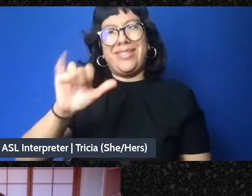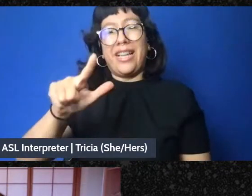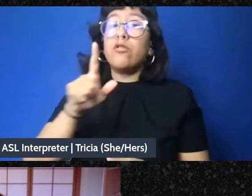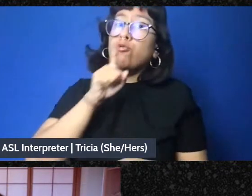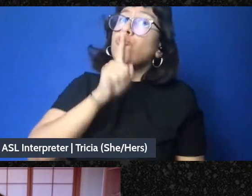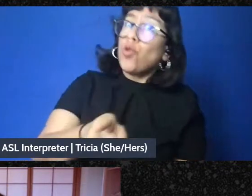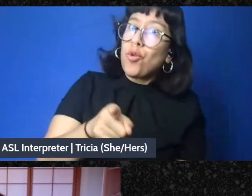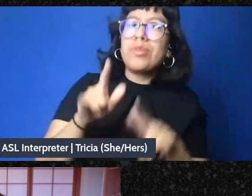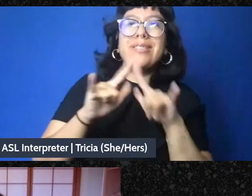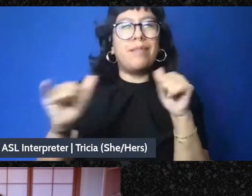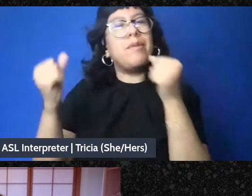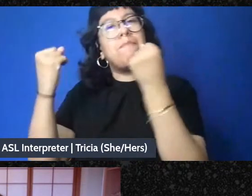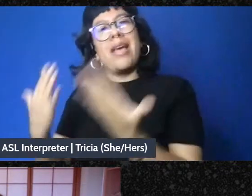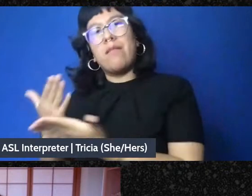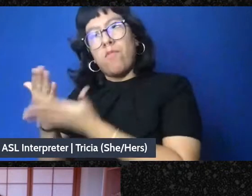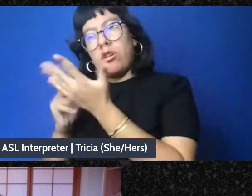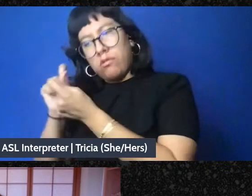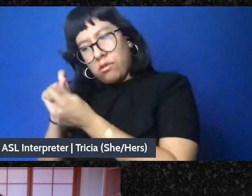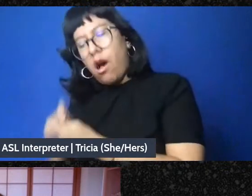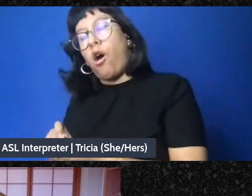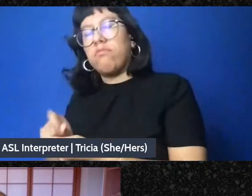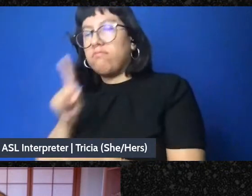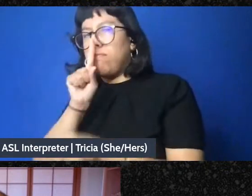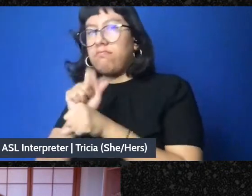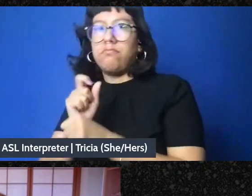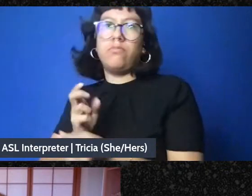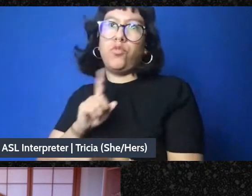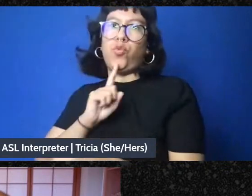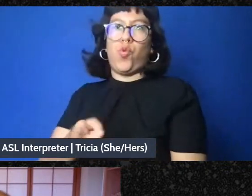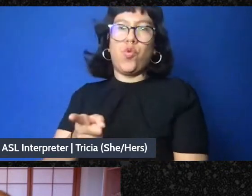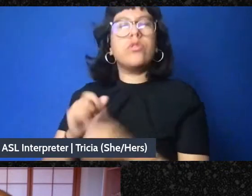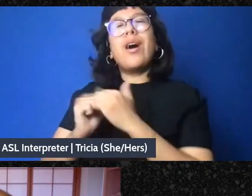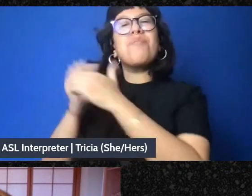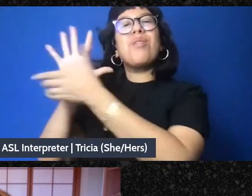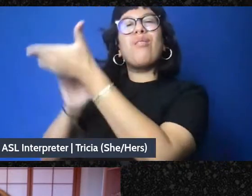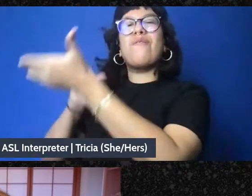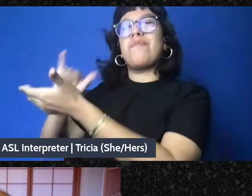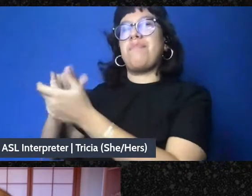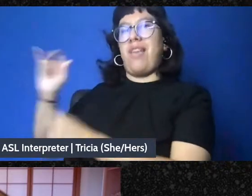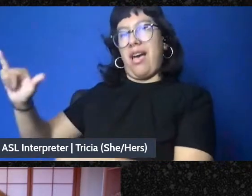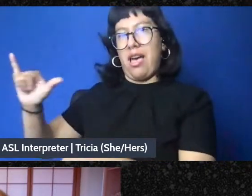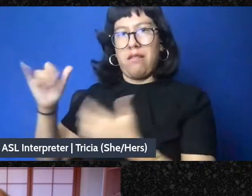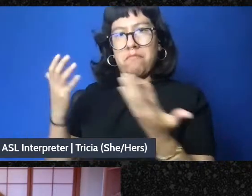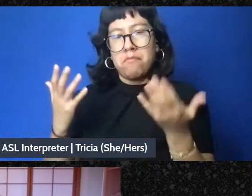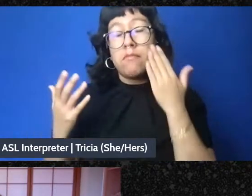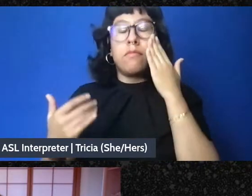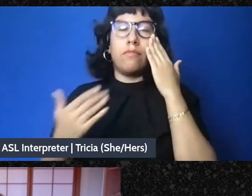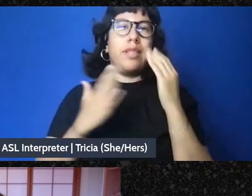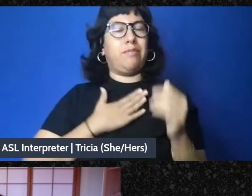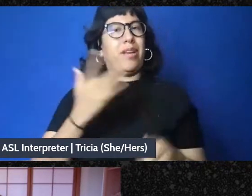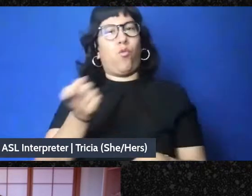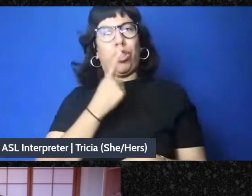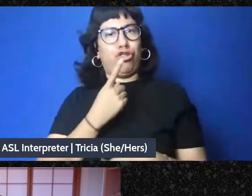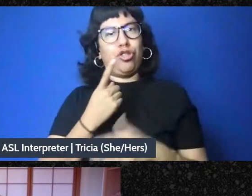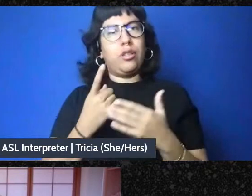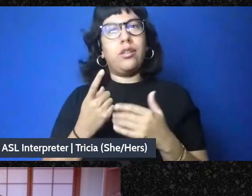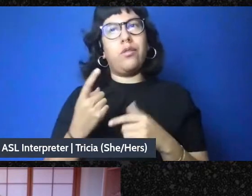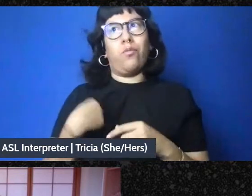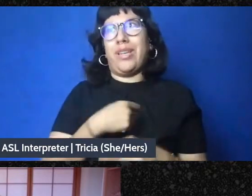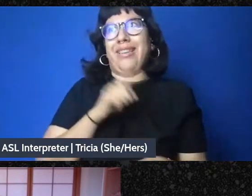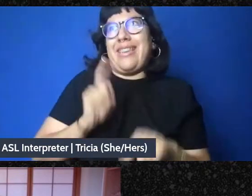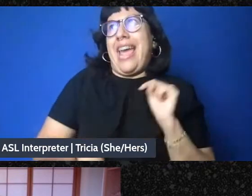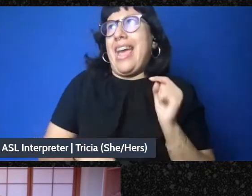but it was true of many aspects of it. So how do we learn from that is to me a question because I don't believe we can afford